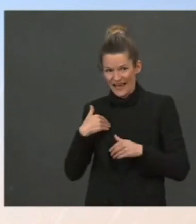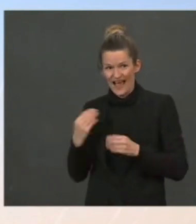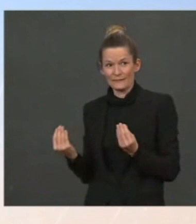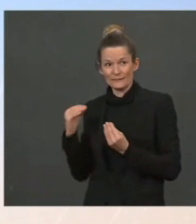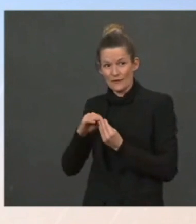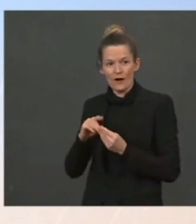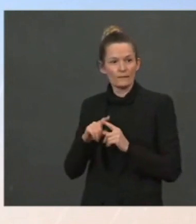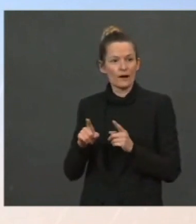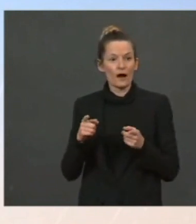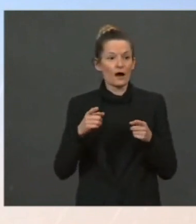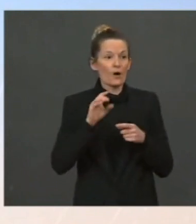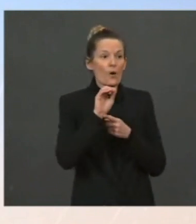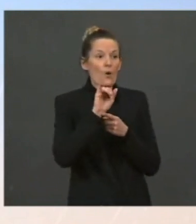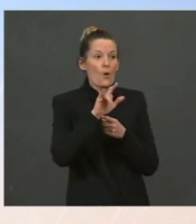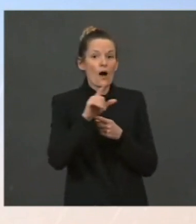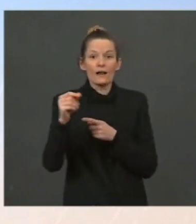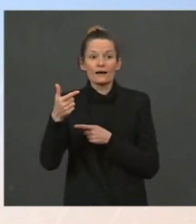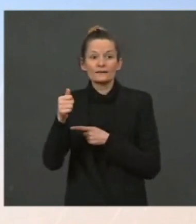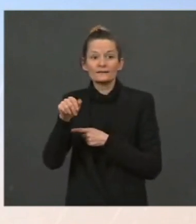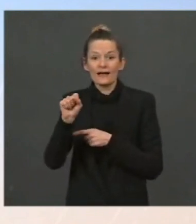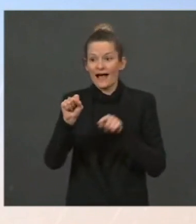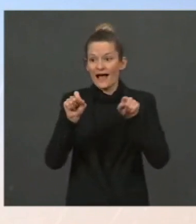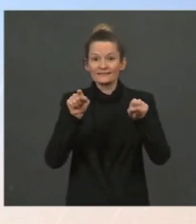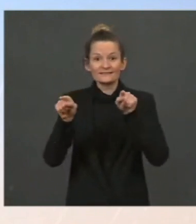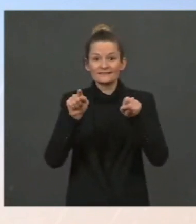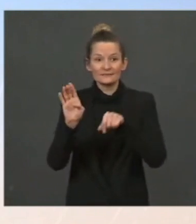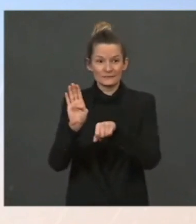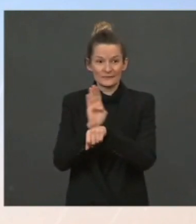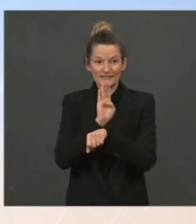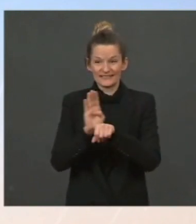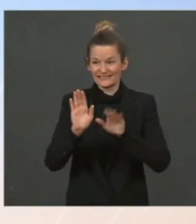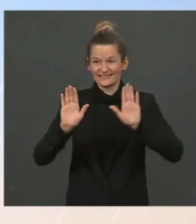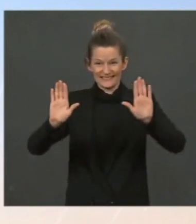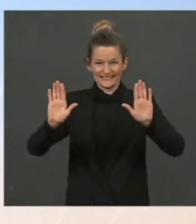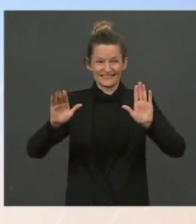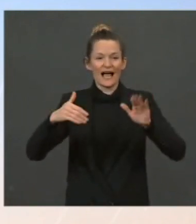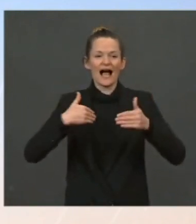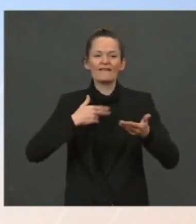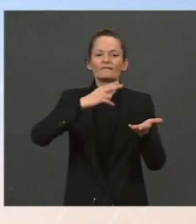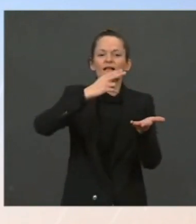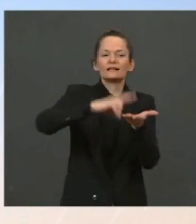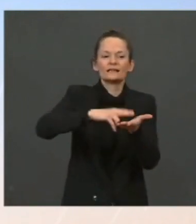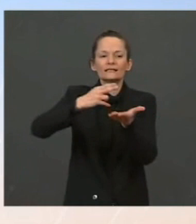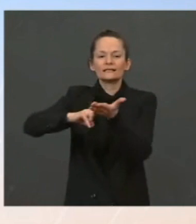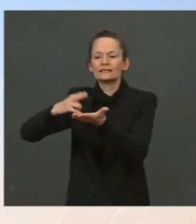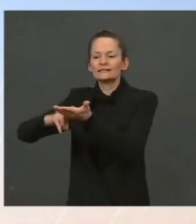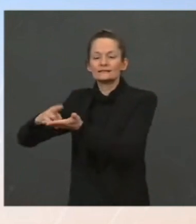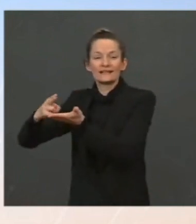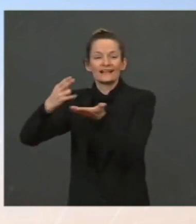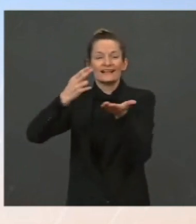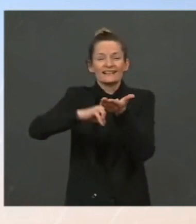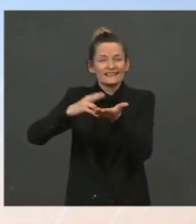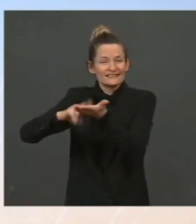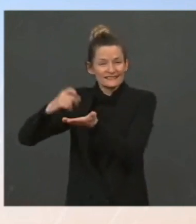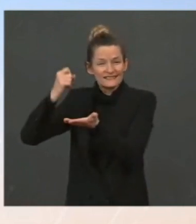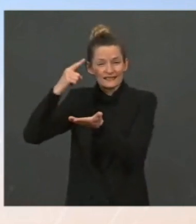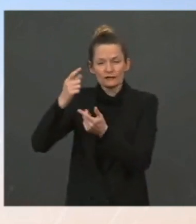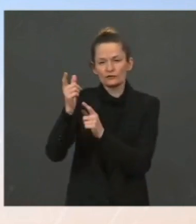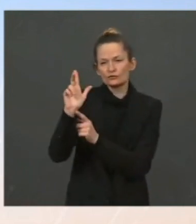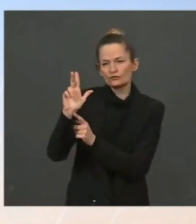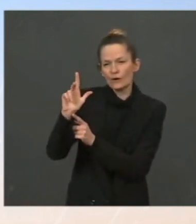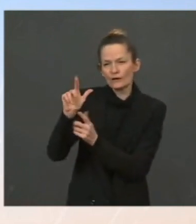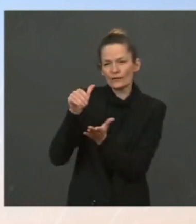leases on 23 million acres of public lands on and offshore. Over 9,500